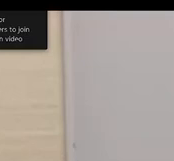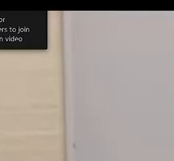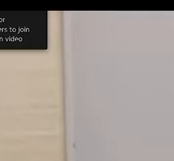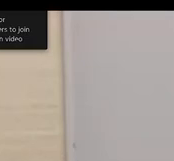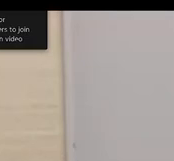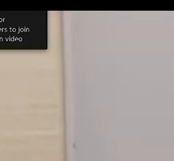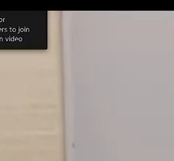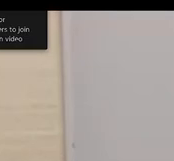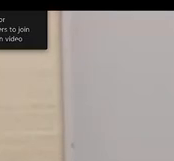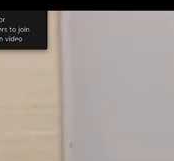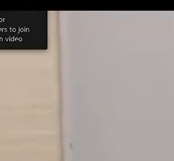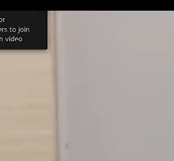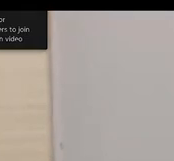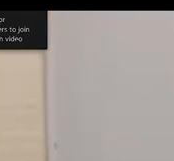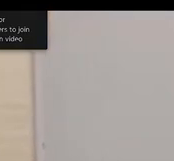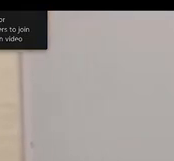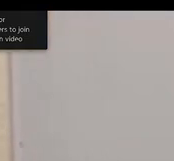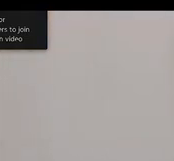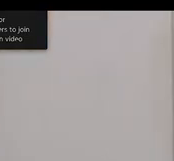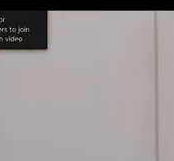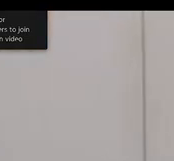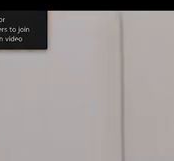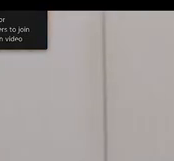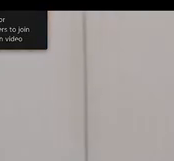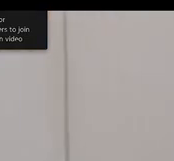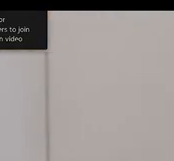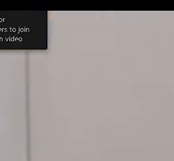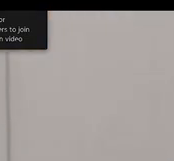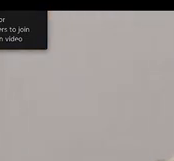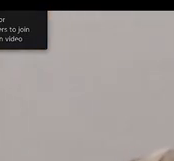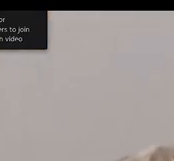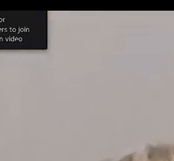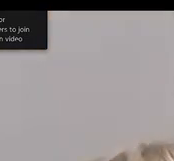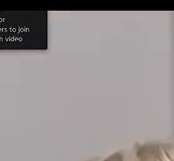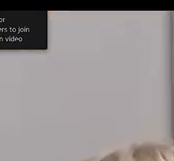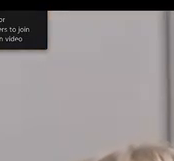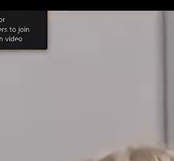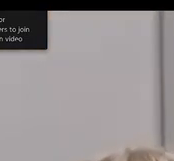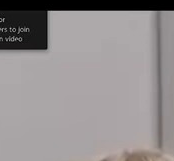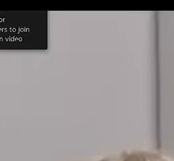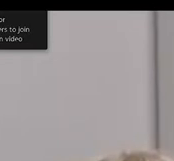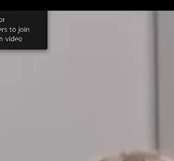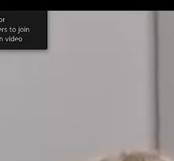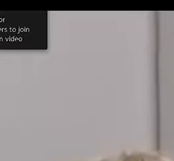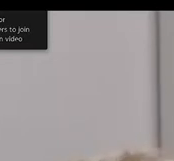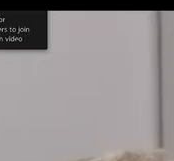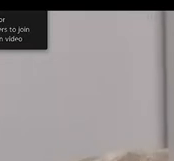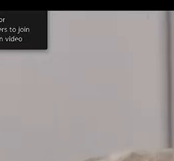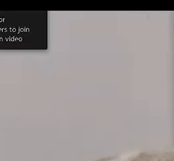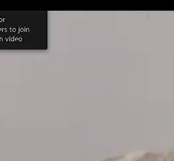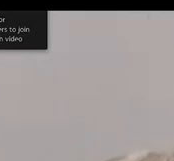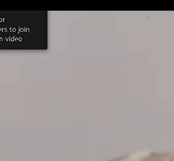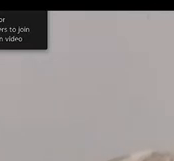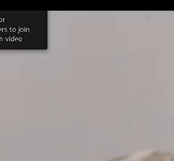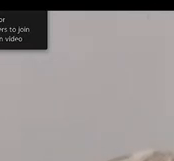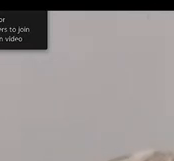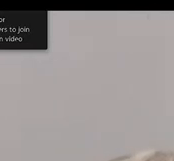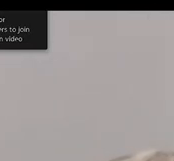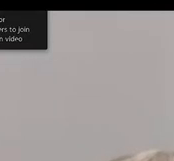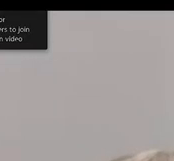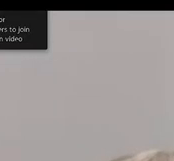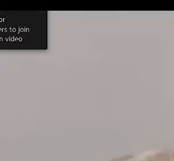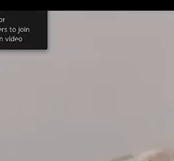Thank you, Mr. Chair. And good morning, good afternoon, and good evening. My name is Michiko Tabata.